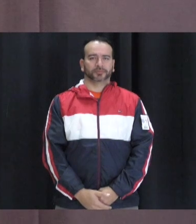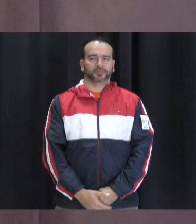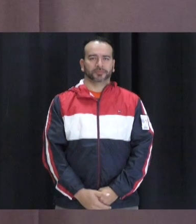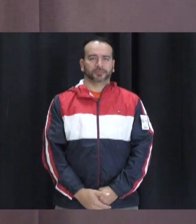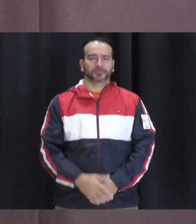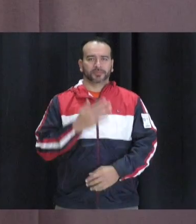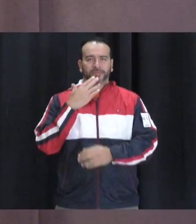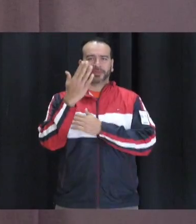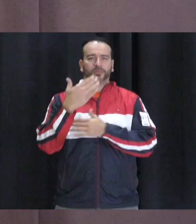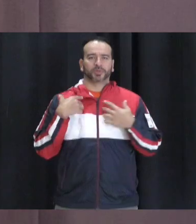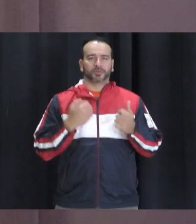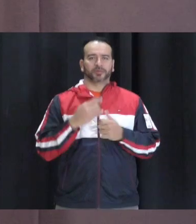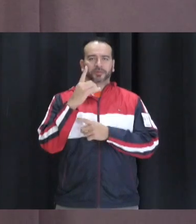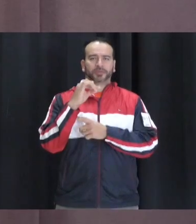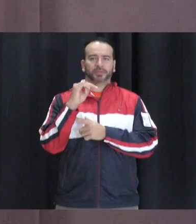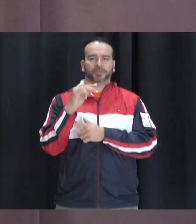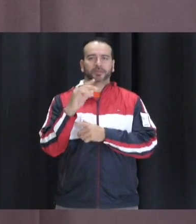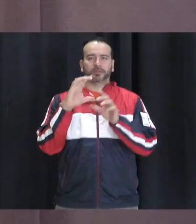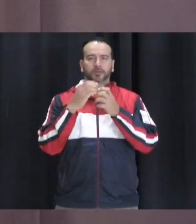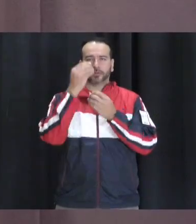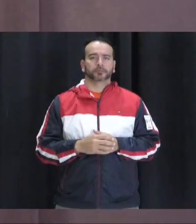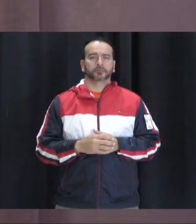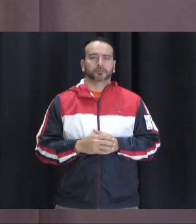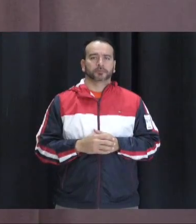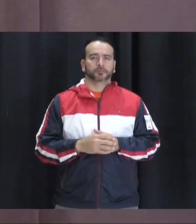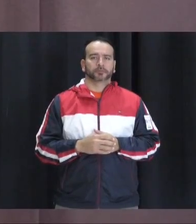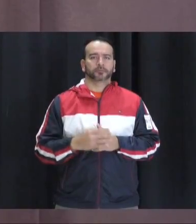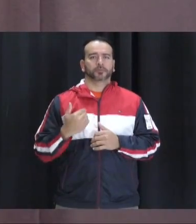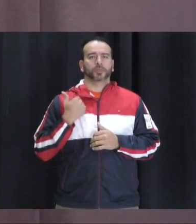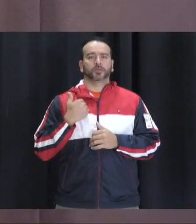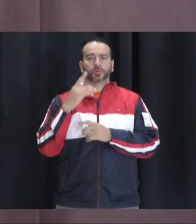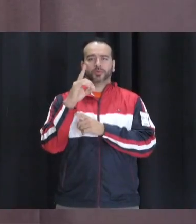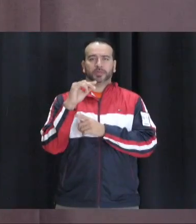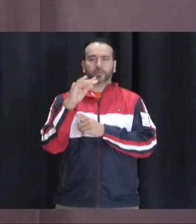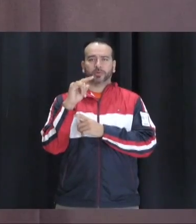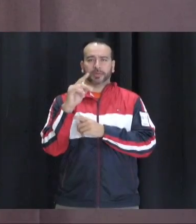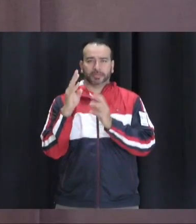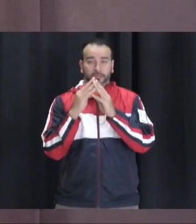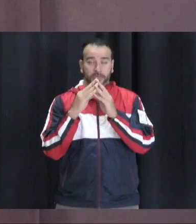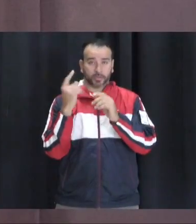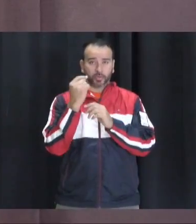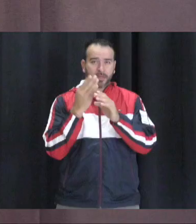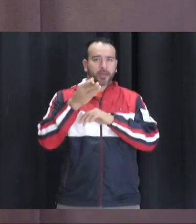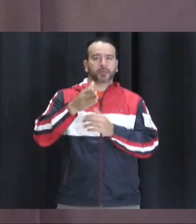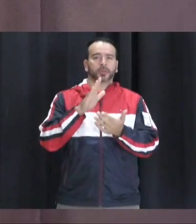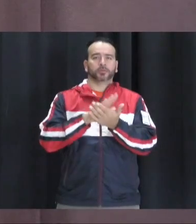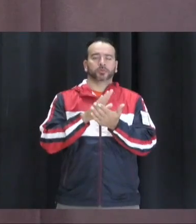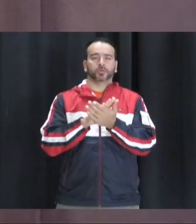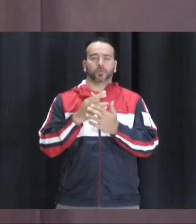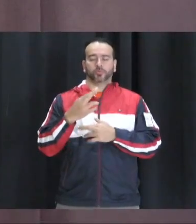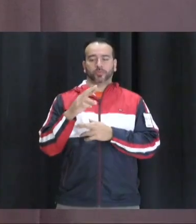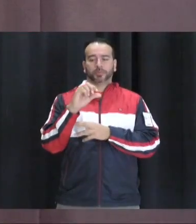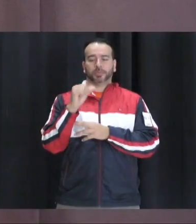Good morning Braves, I'm Danielle and here's your club news. Young Democrats meeting Tuesday after school, room 10214.